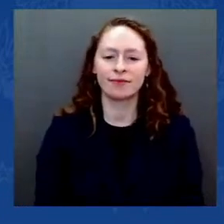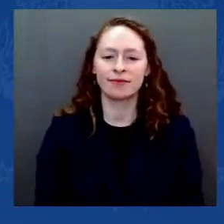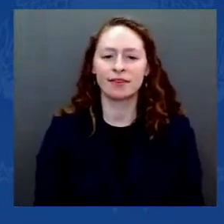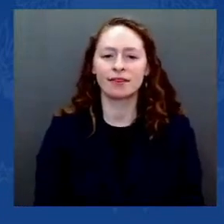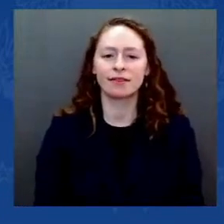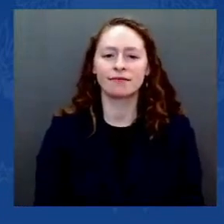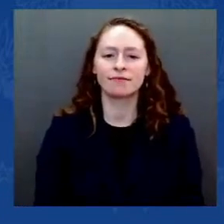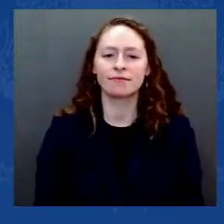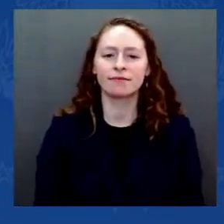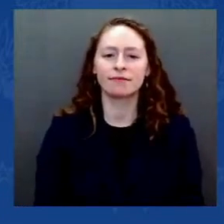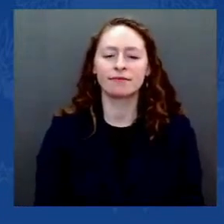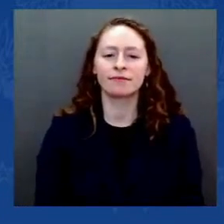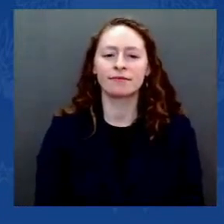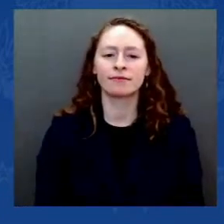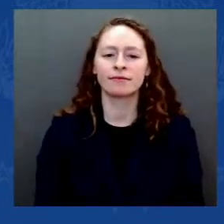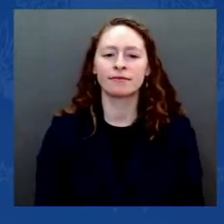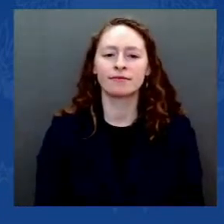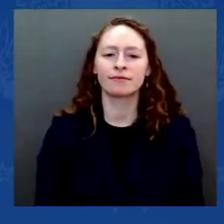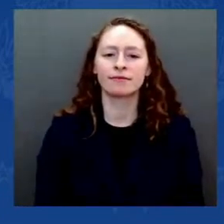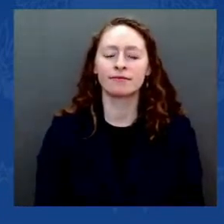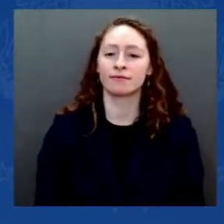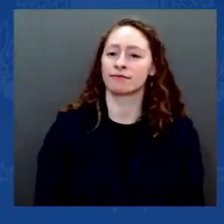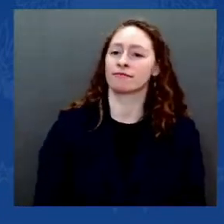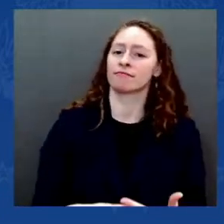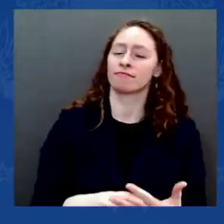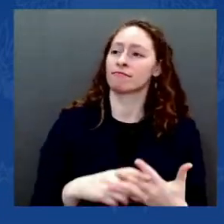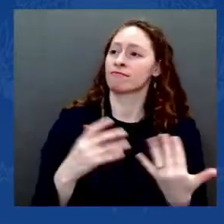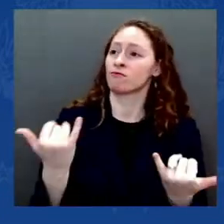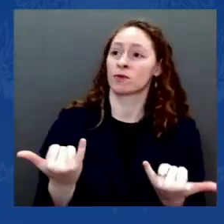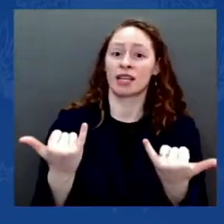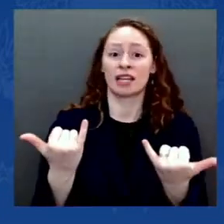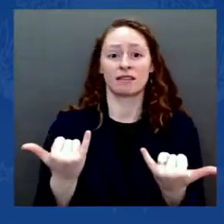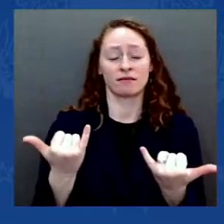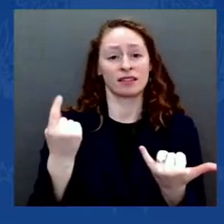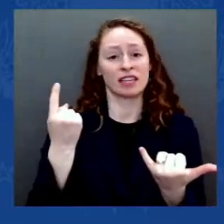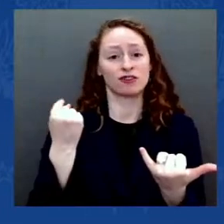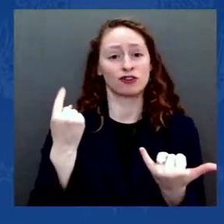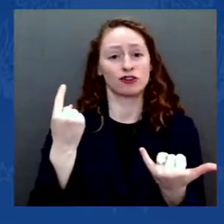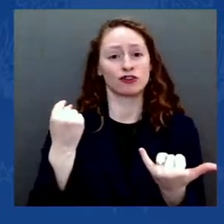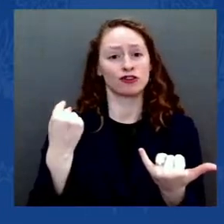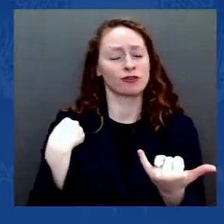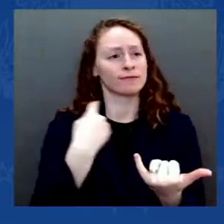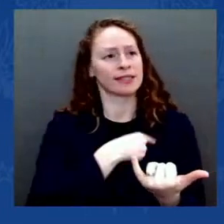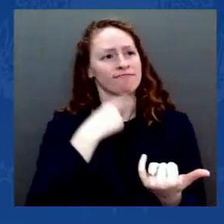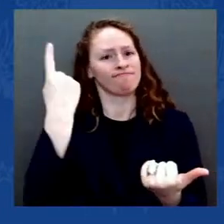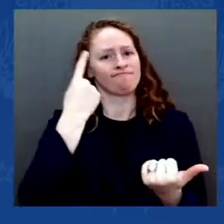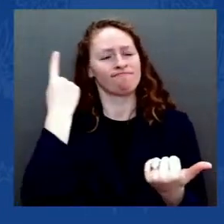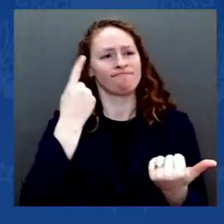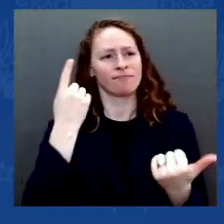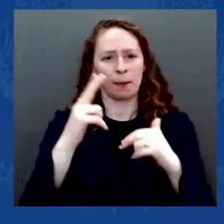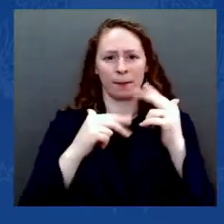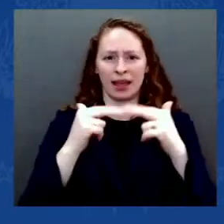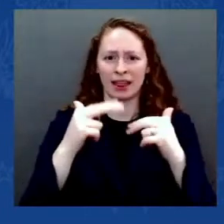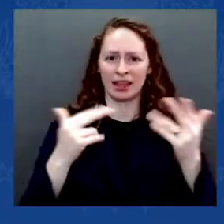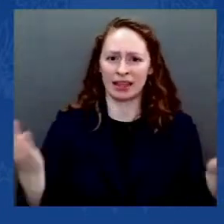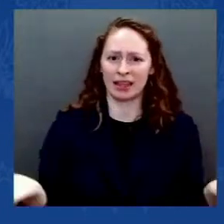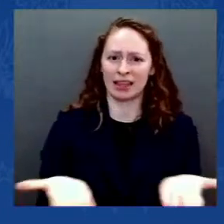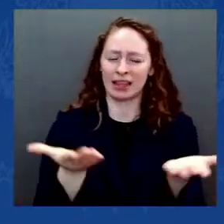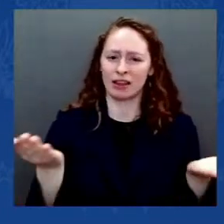in this sacred place, democracy was attacked, simply attacked.